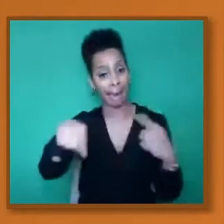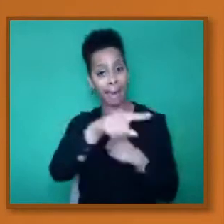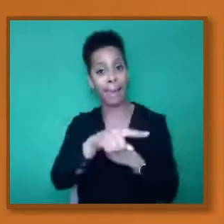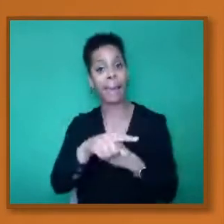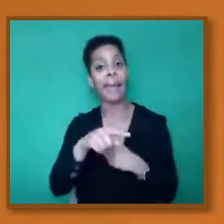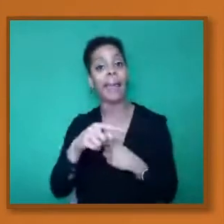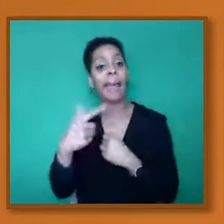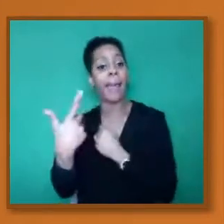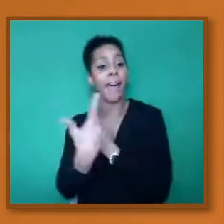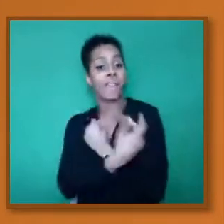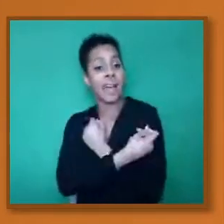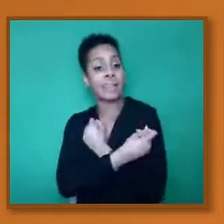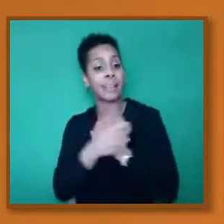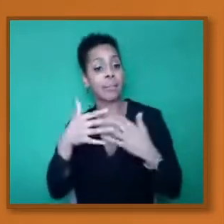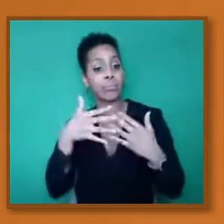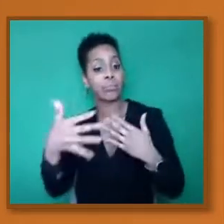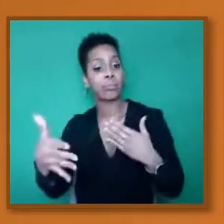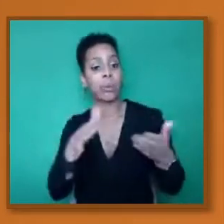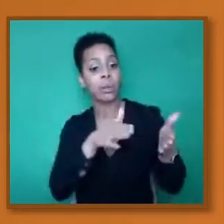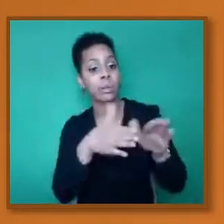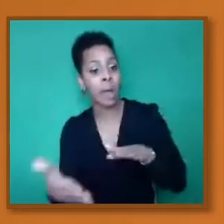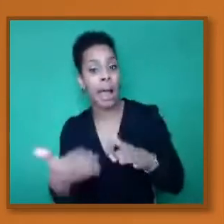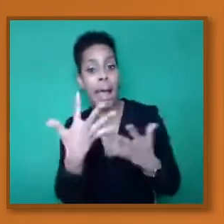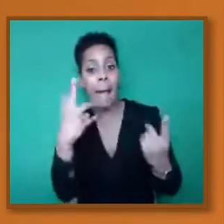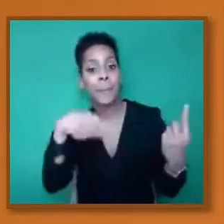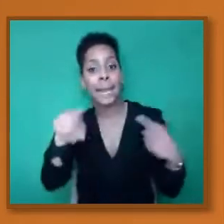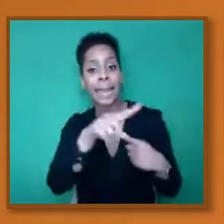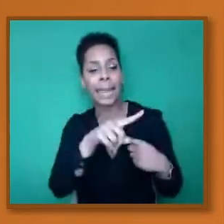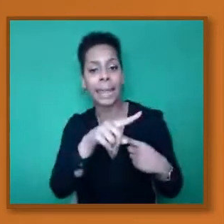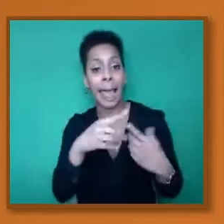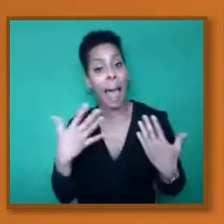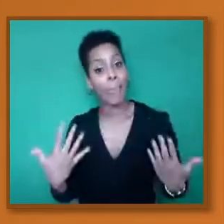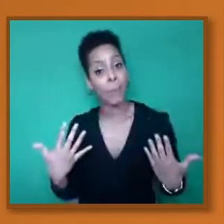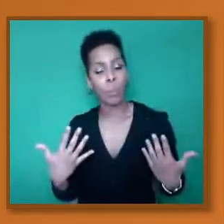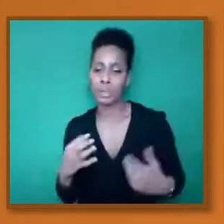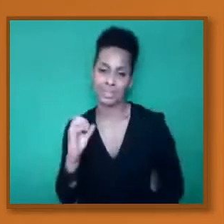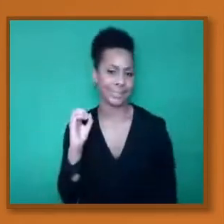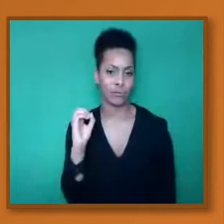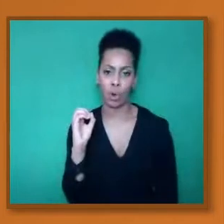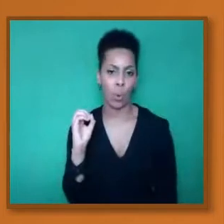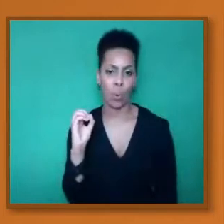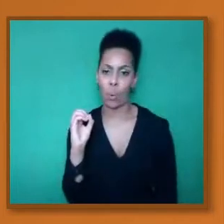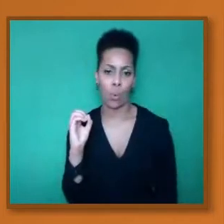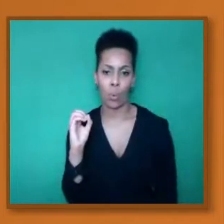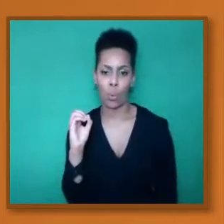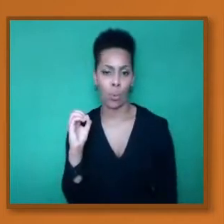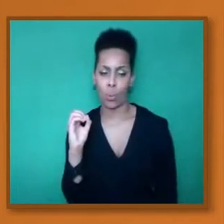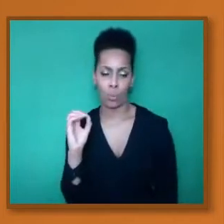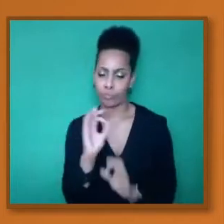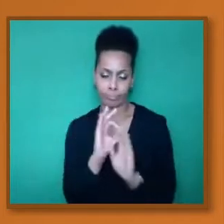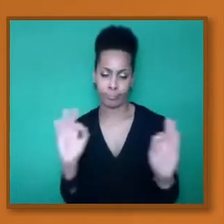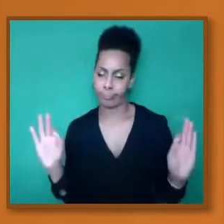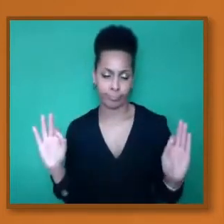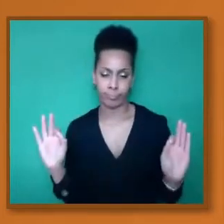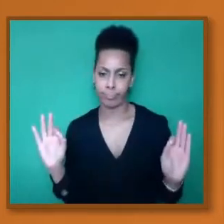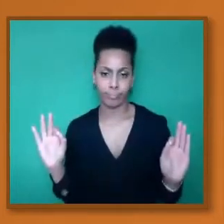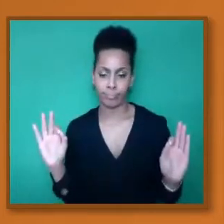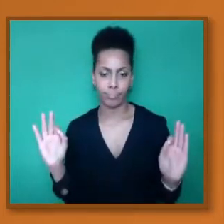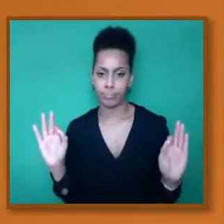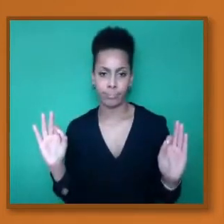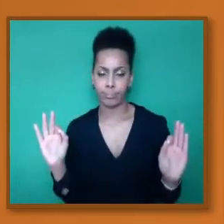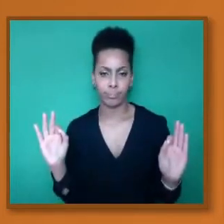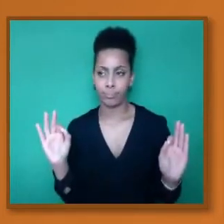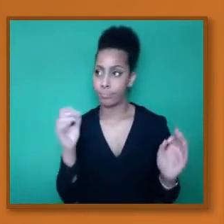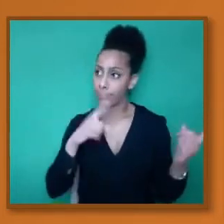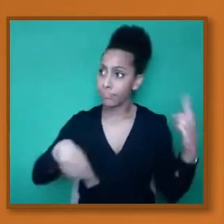at the moment. Okay. So Wayne pointed out the millions of people that are taking it